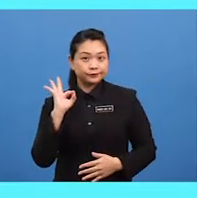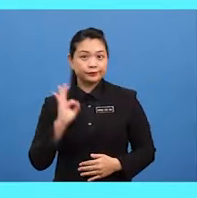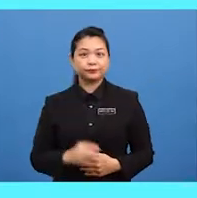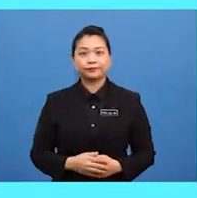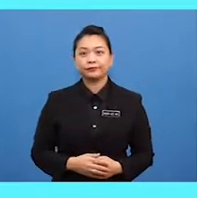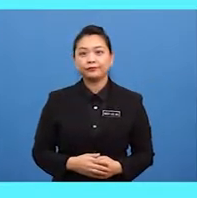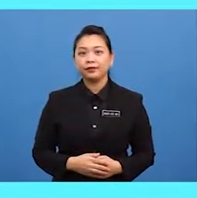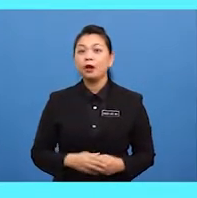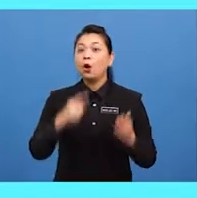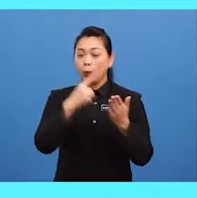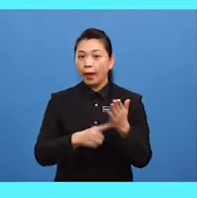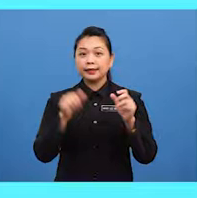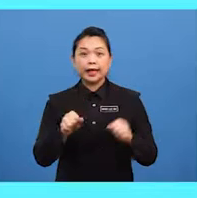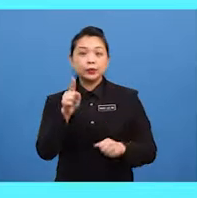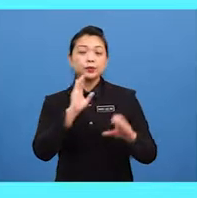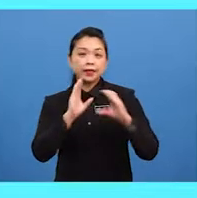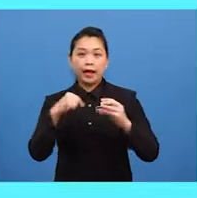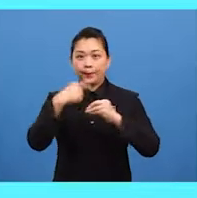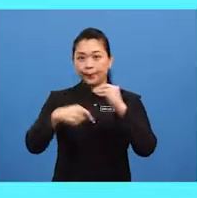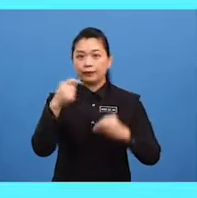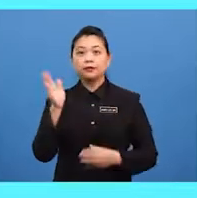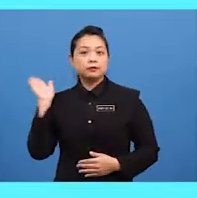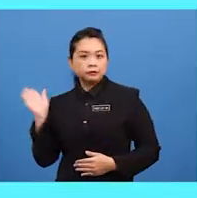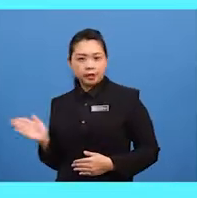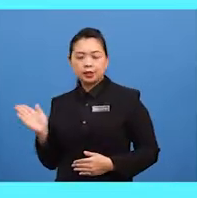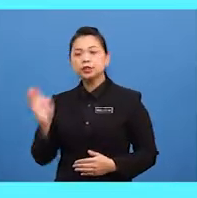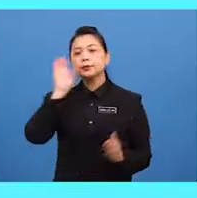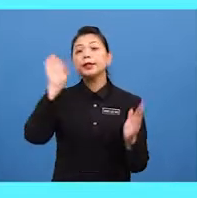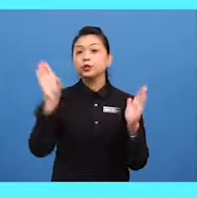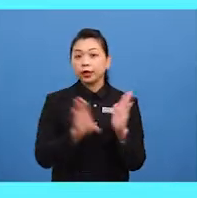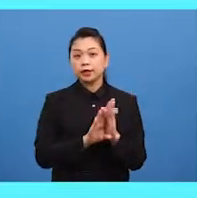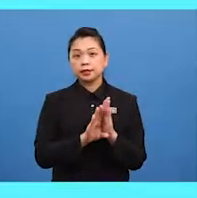What can you say about this picture?